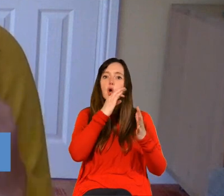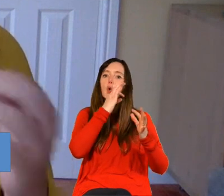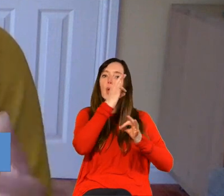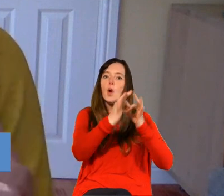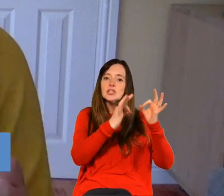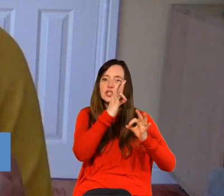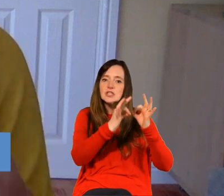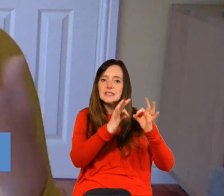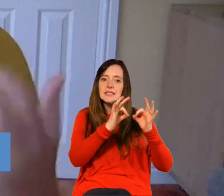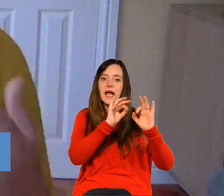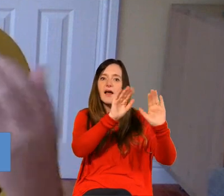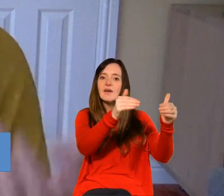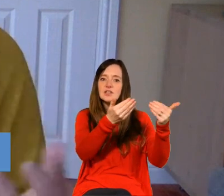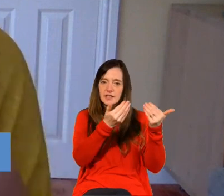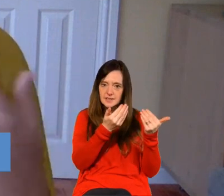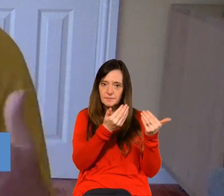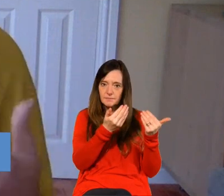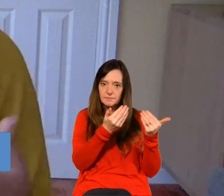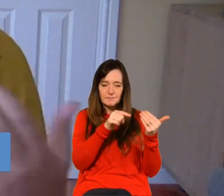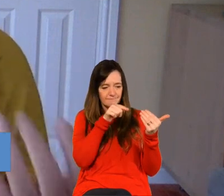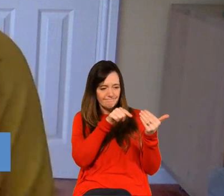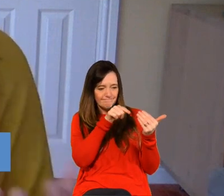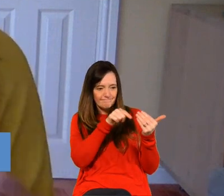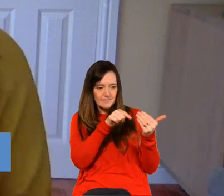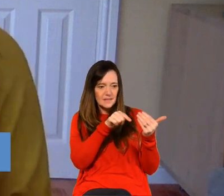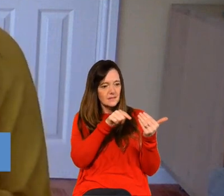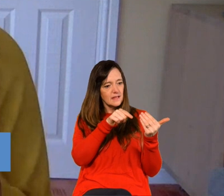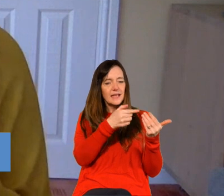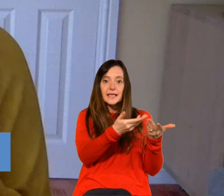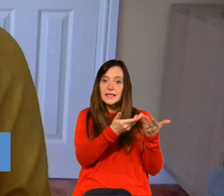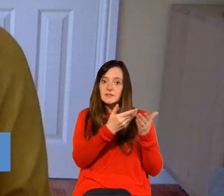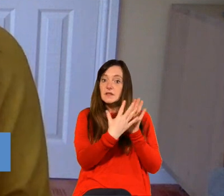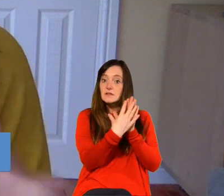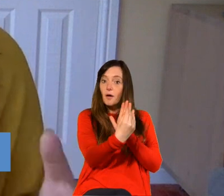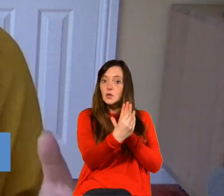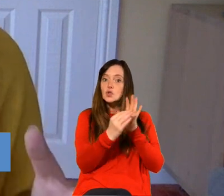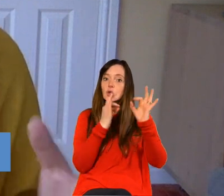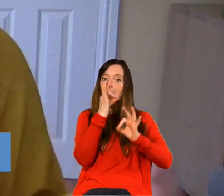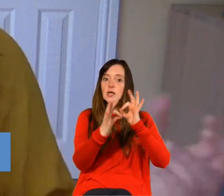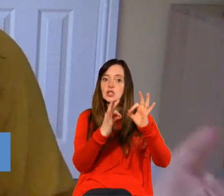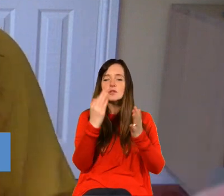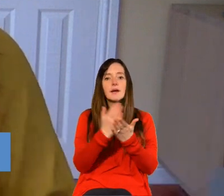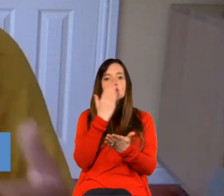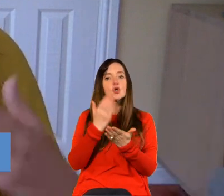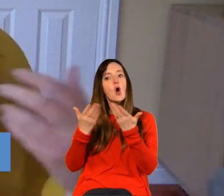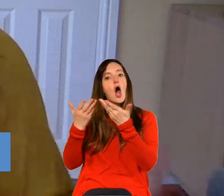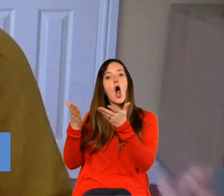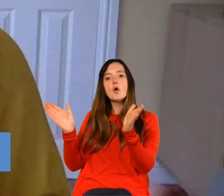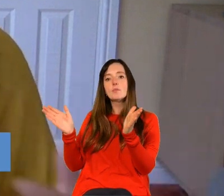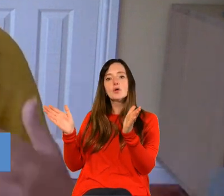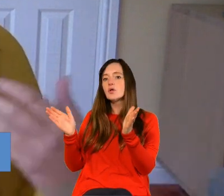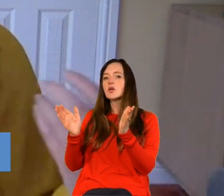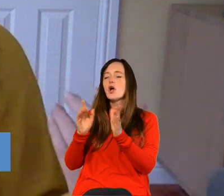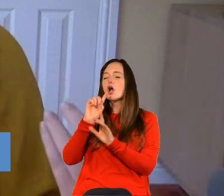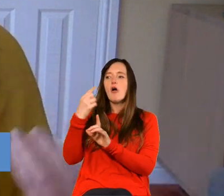about how is it that we can ask questions what kind of questions can we ask and making sure that they're open-ended questions so that our friends can